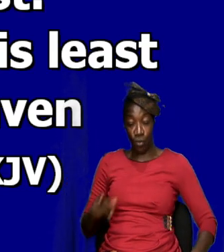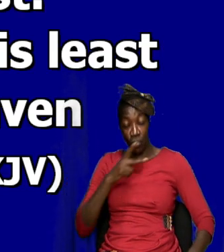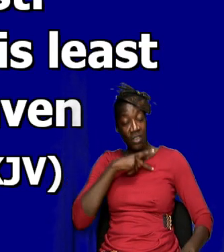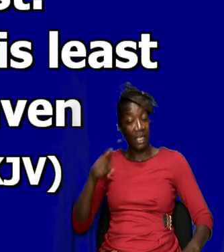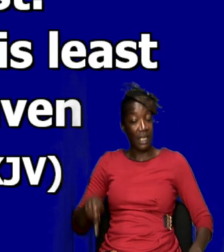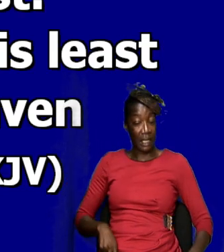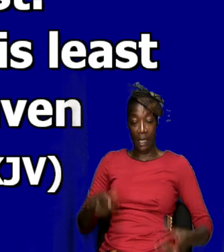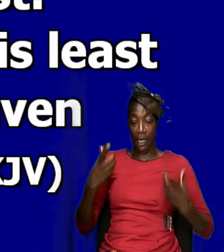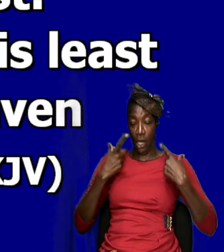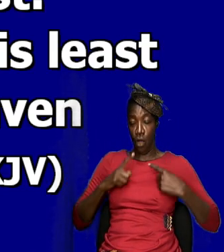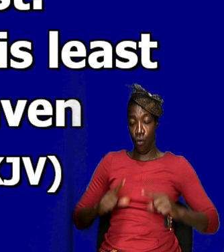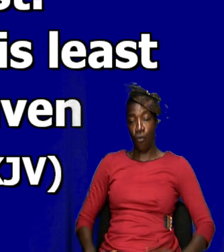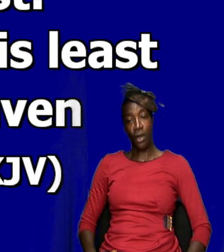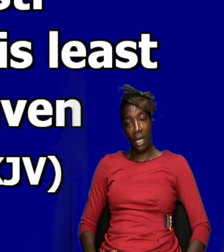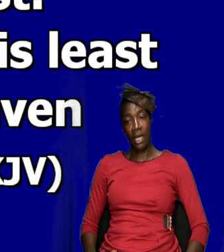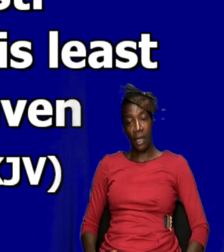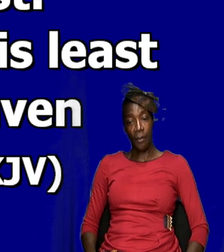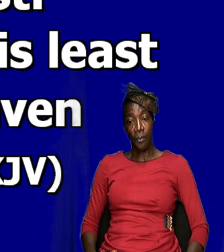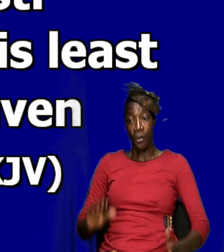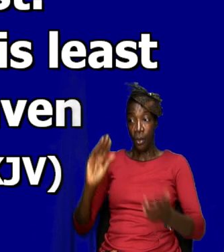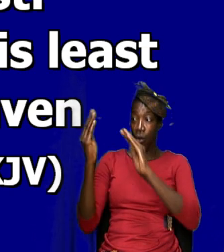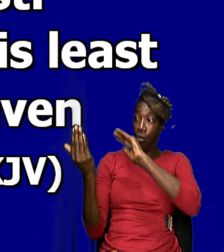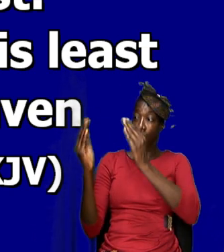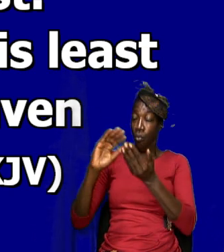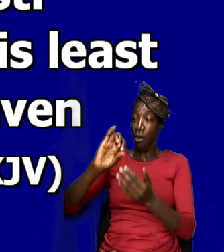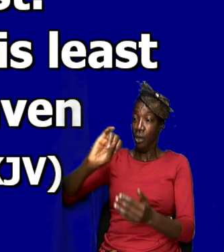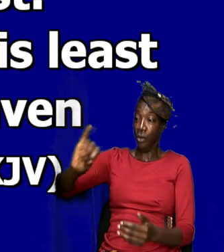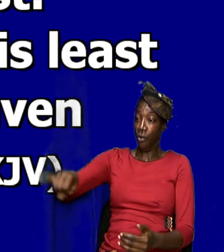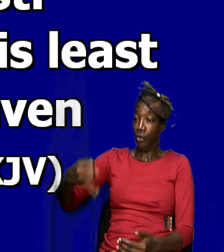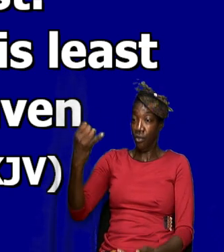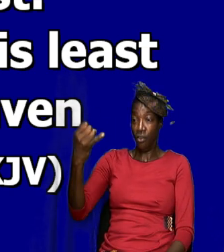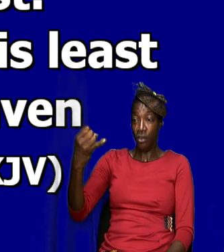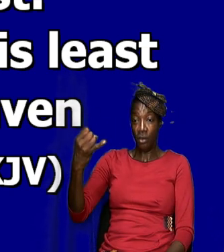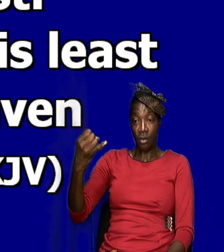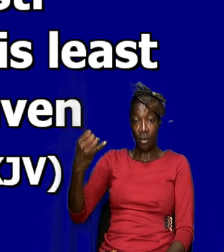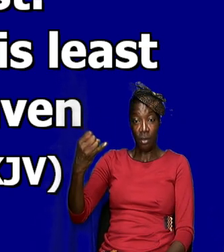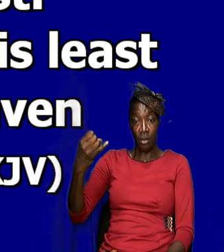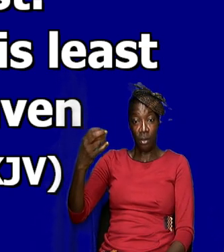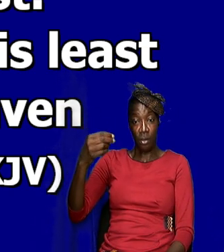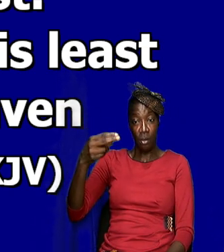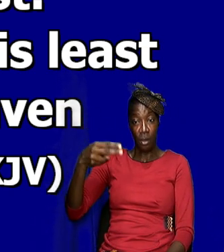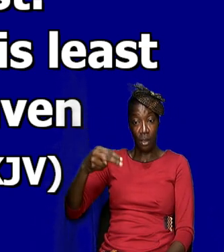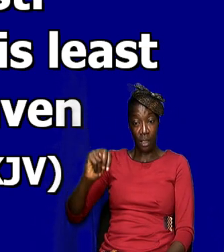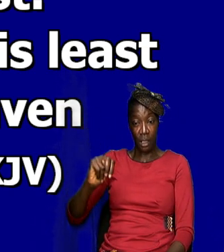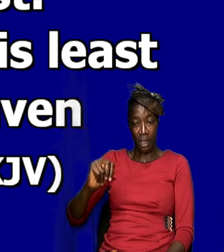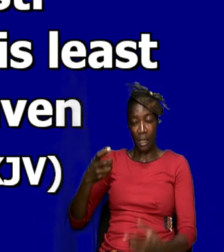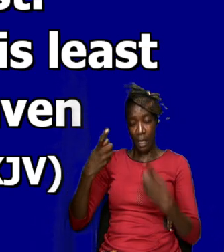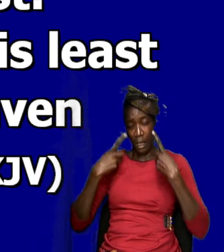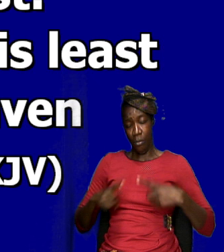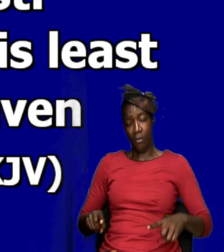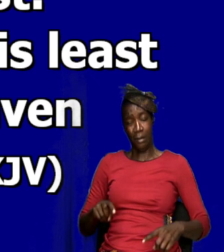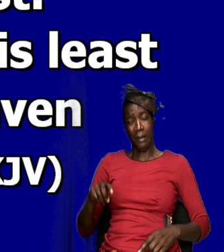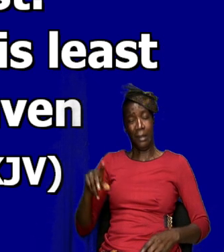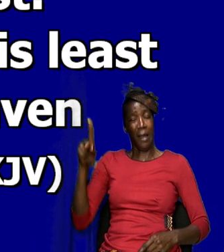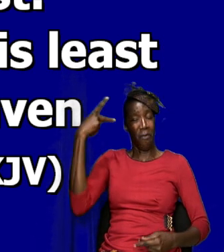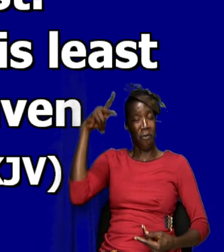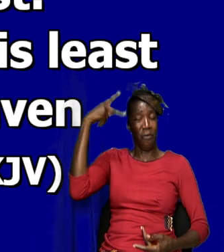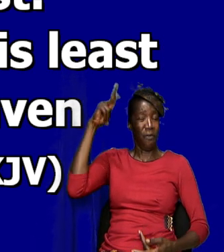and when we compare him to John who was dressed funny he had